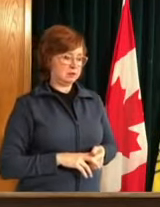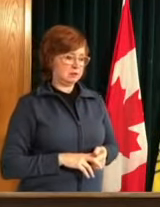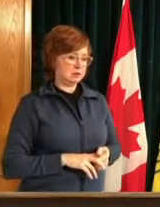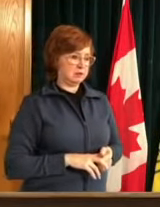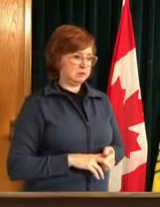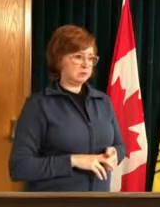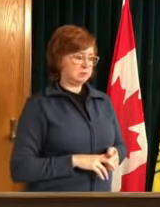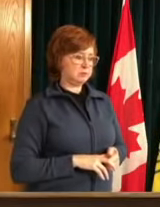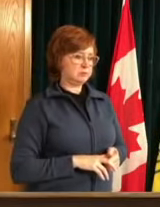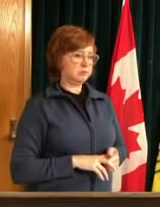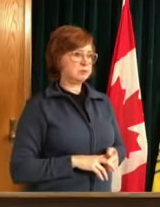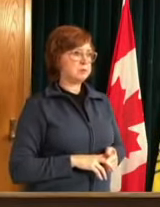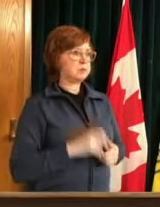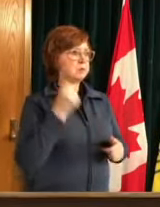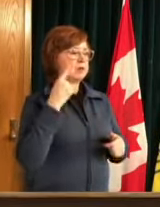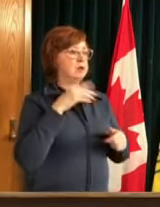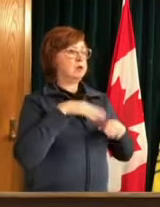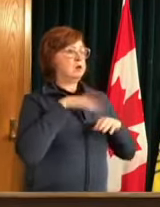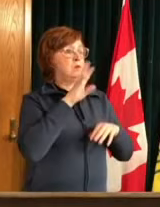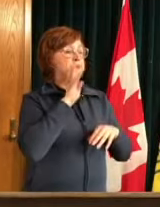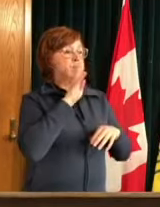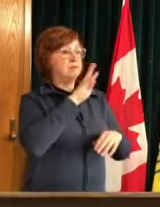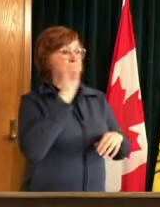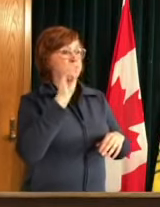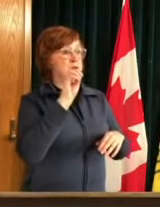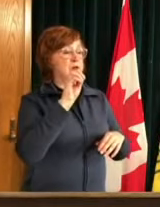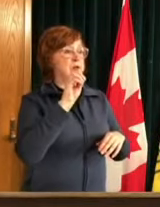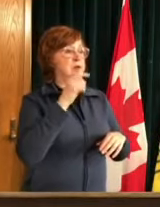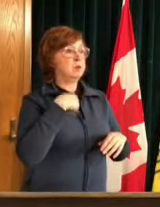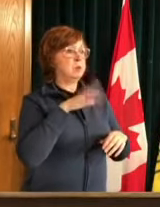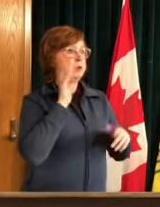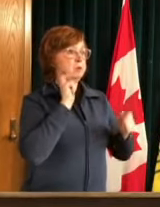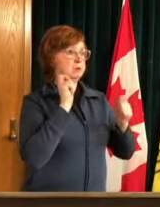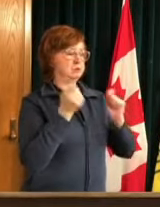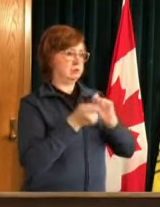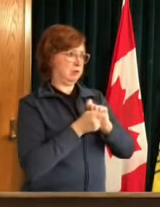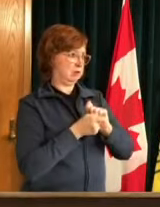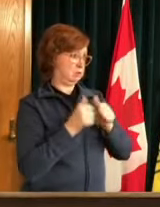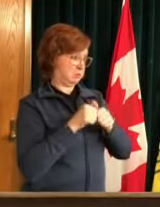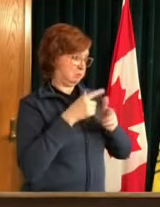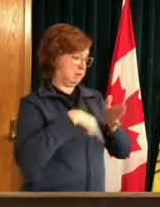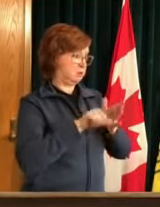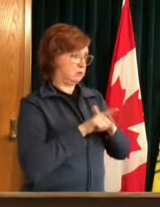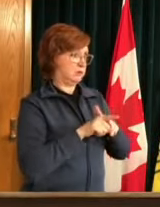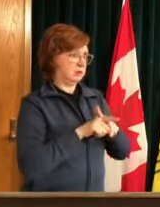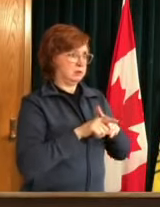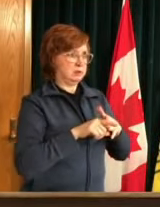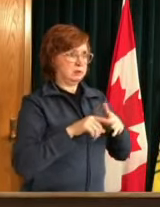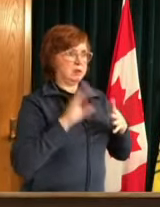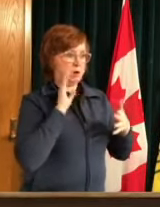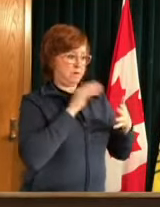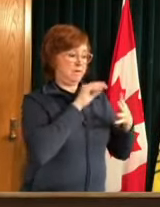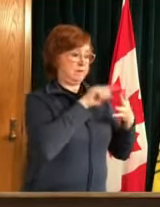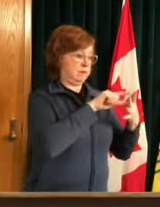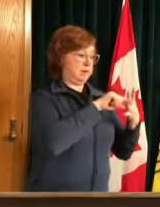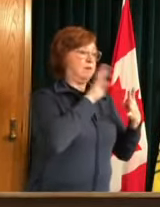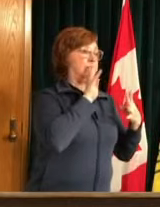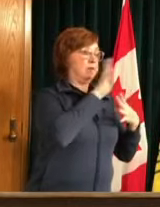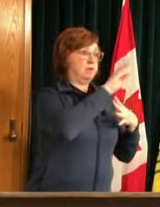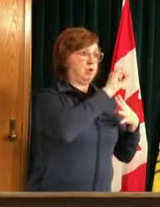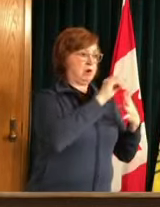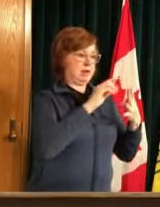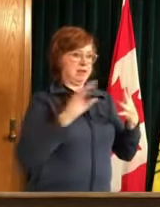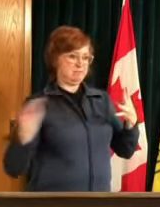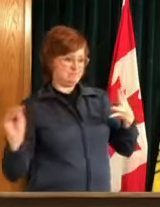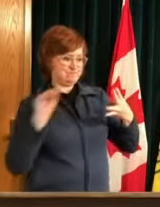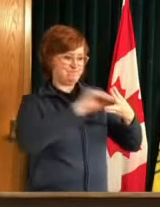when we hit 40 we're going to uh shift to a number of uh frontline prioritizing a number of frontline workers alongside our age